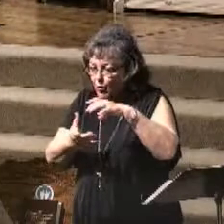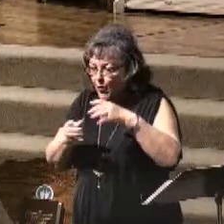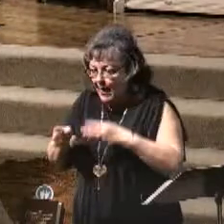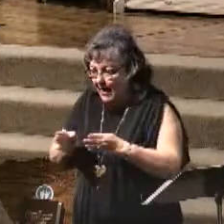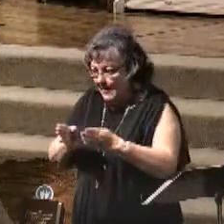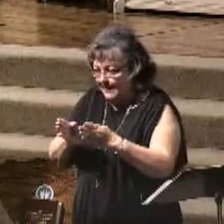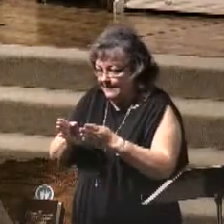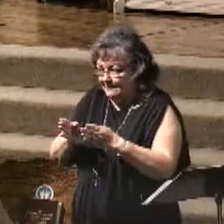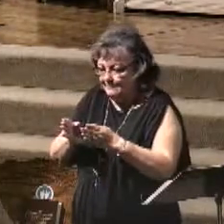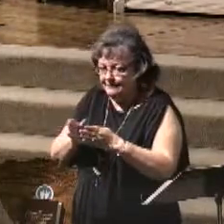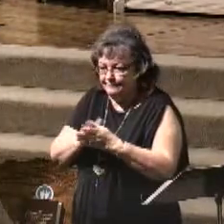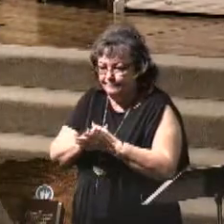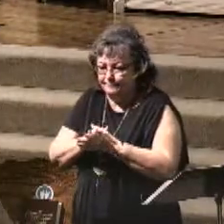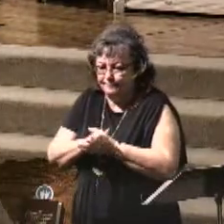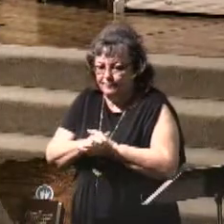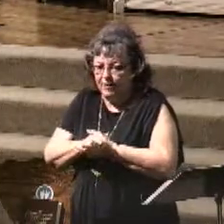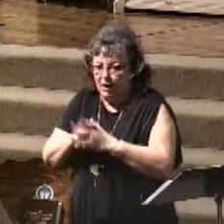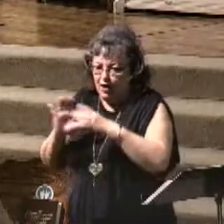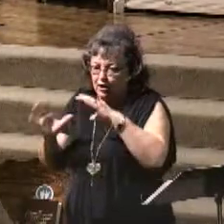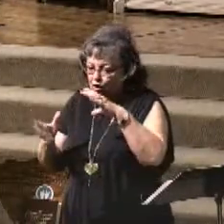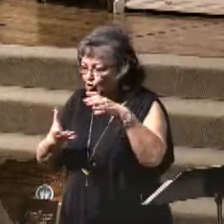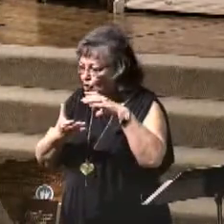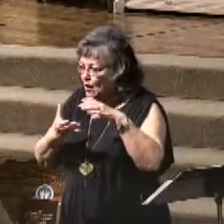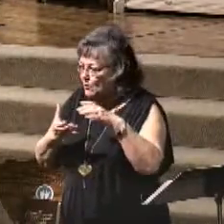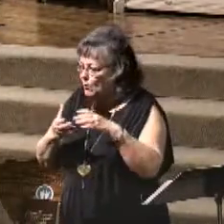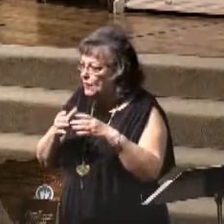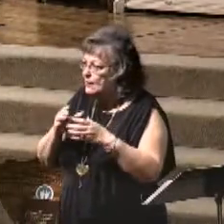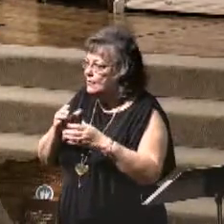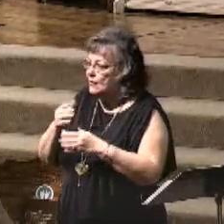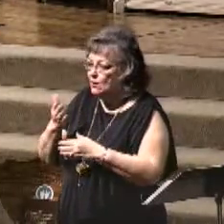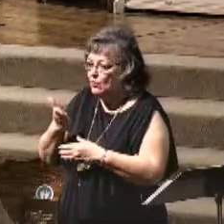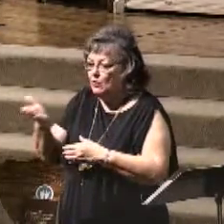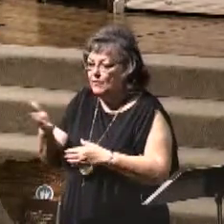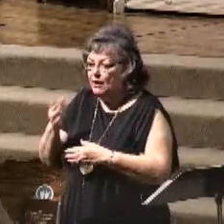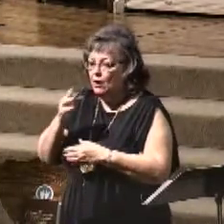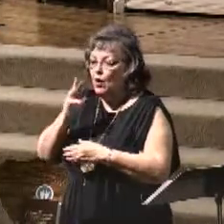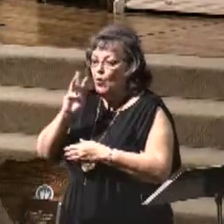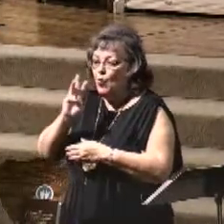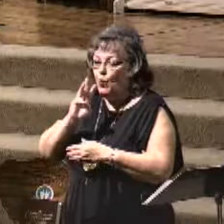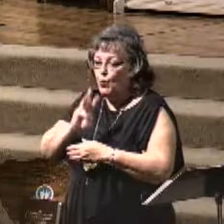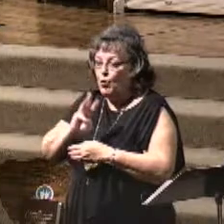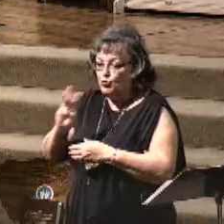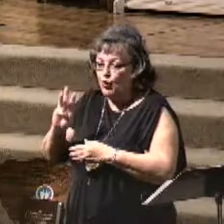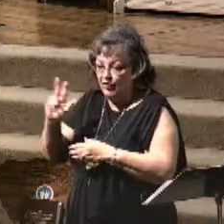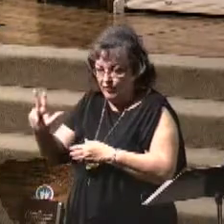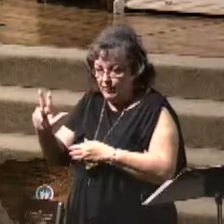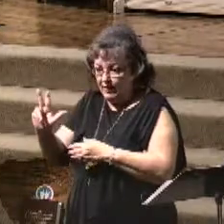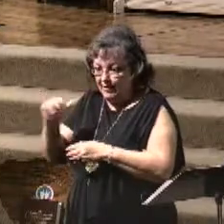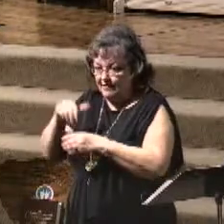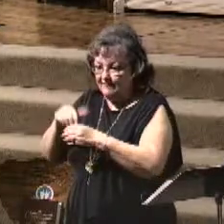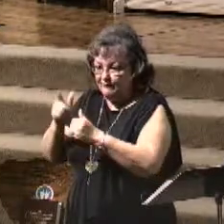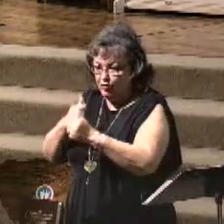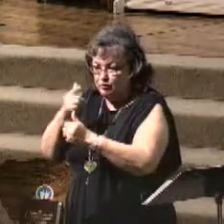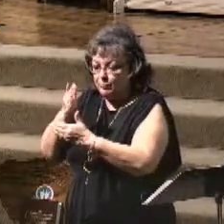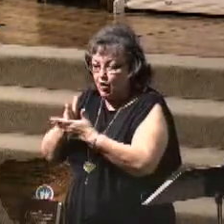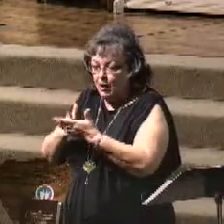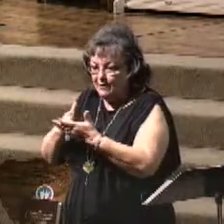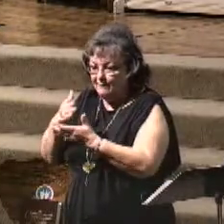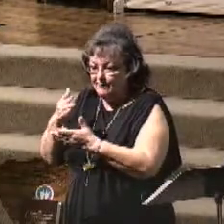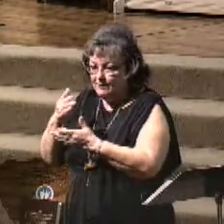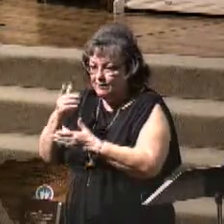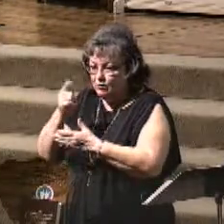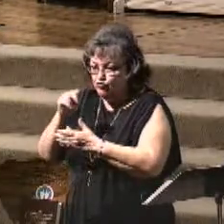way. Global domination. There will be World War III in the first part of the tribulation period.